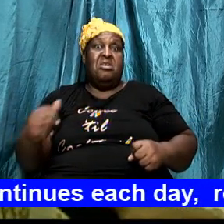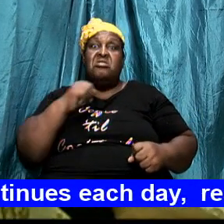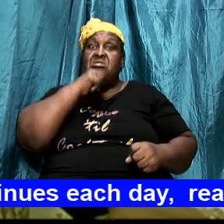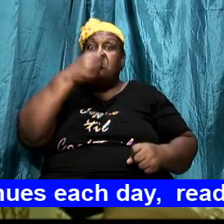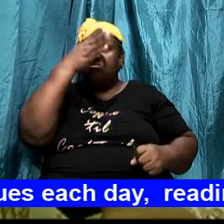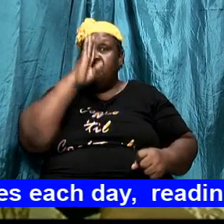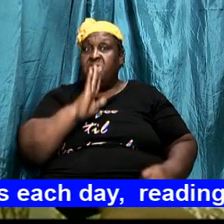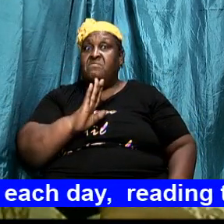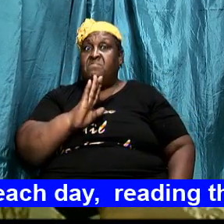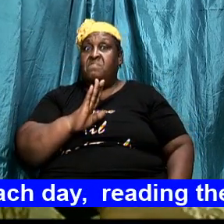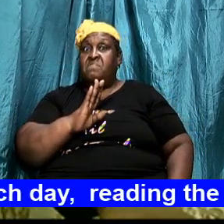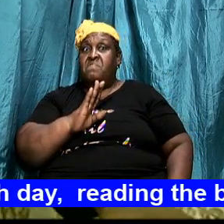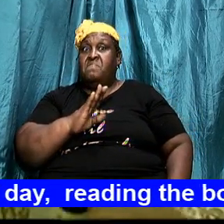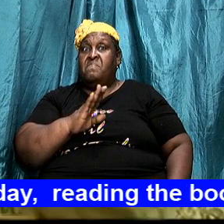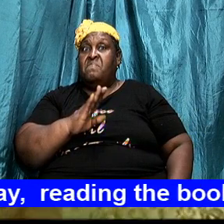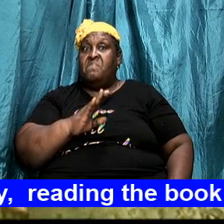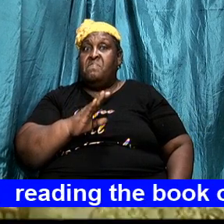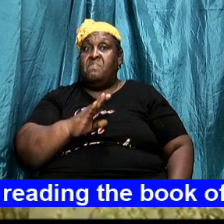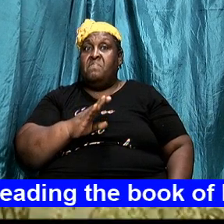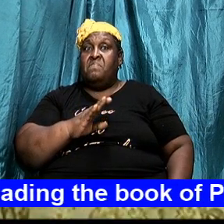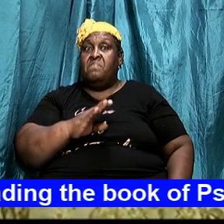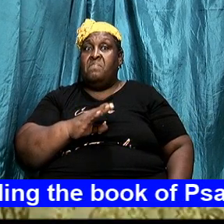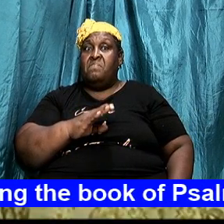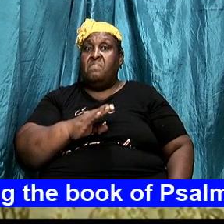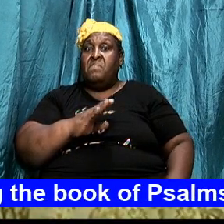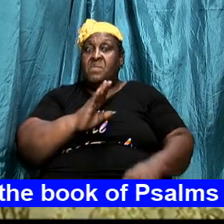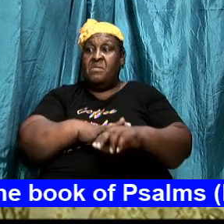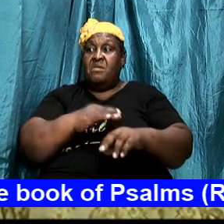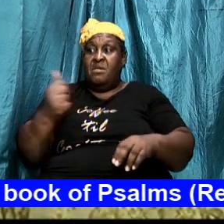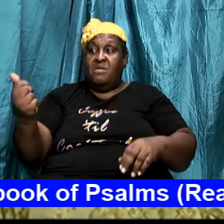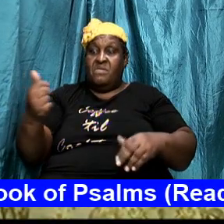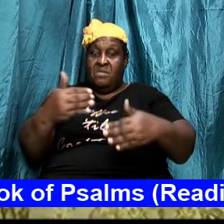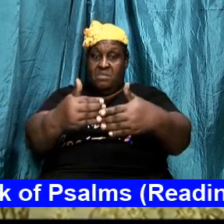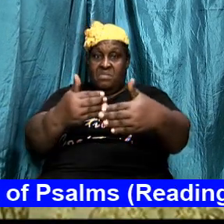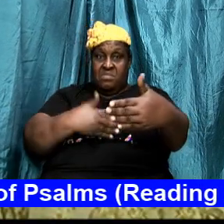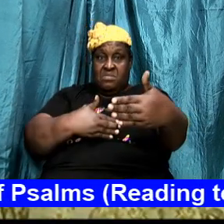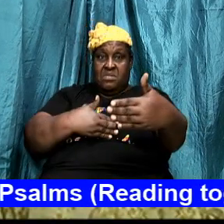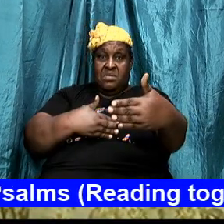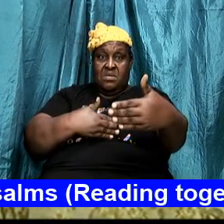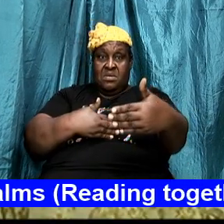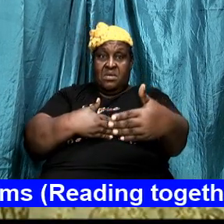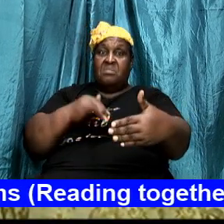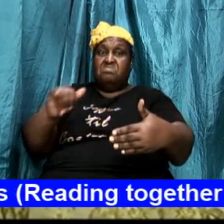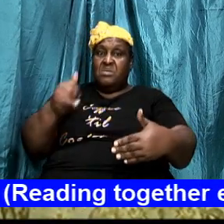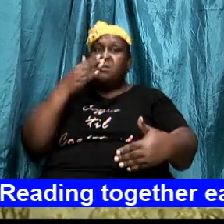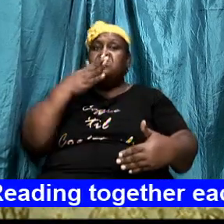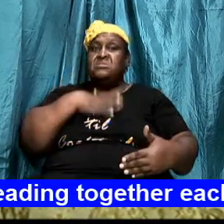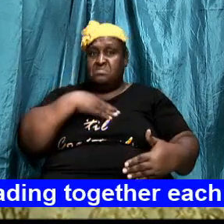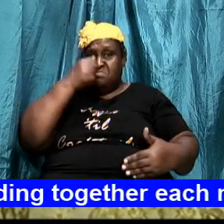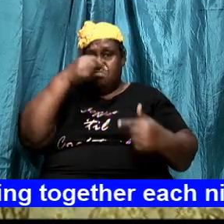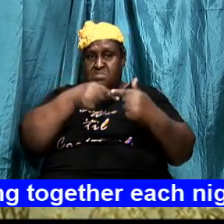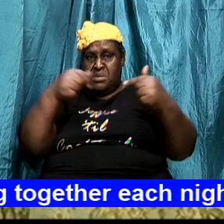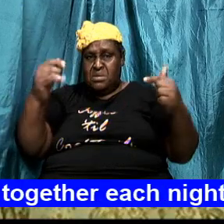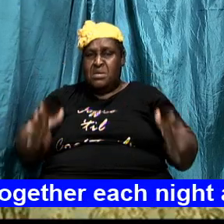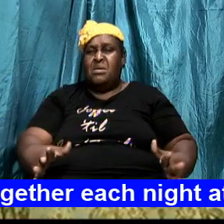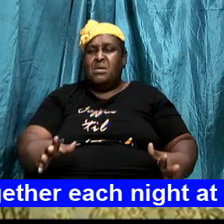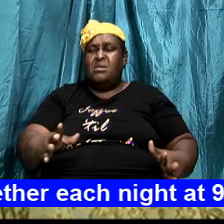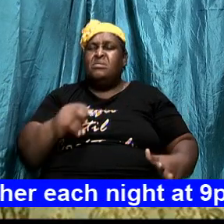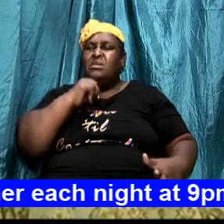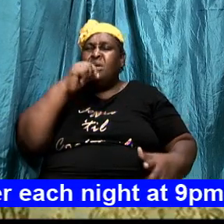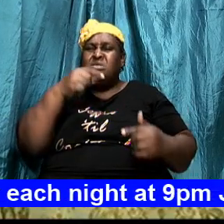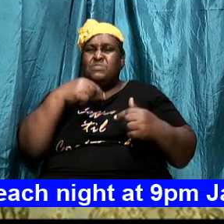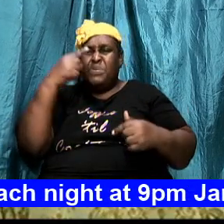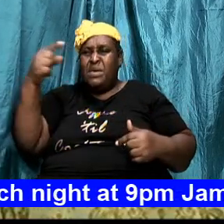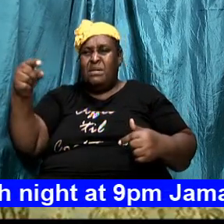God is on the other side and that is my enemy so I am not talking about an individual